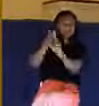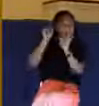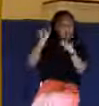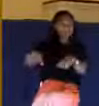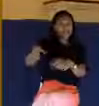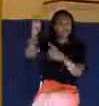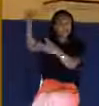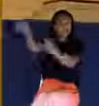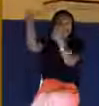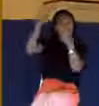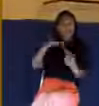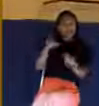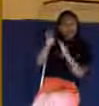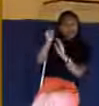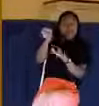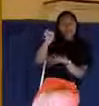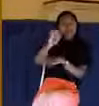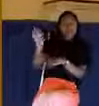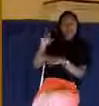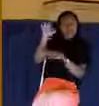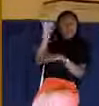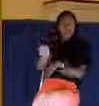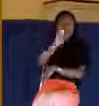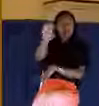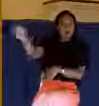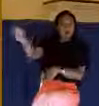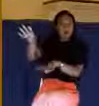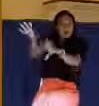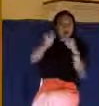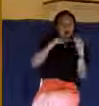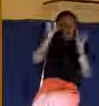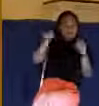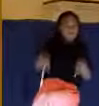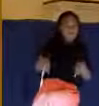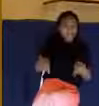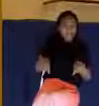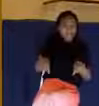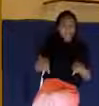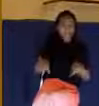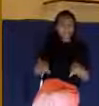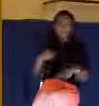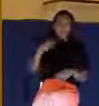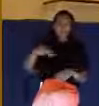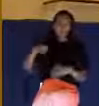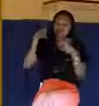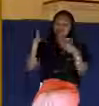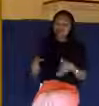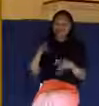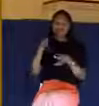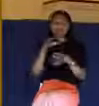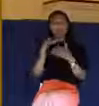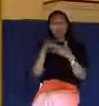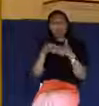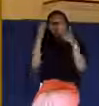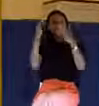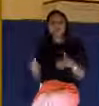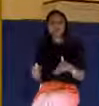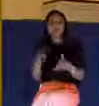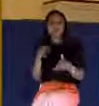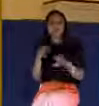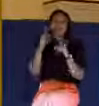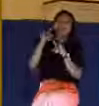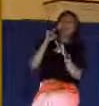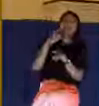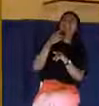wanted. They were scoffing as if to say he was not the son of God, but their very scoffing proved that he was the son of God.